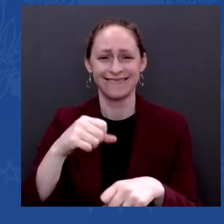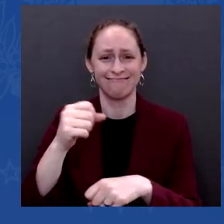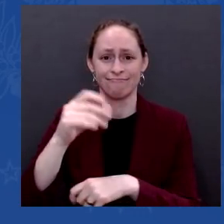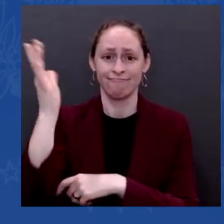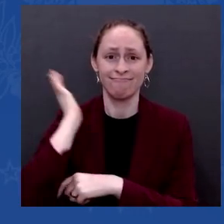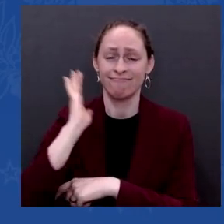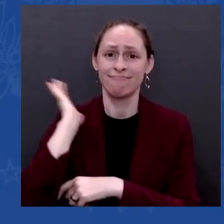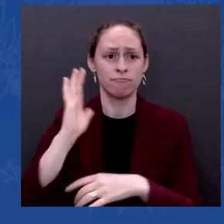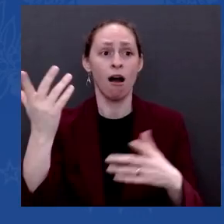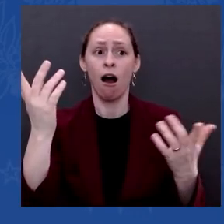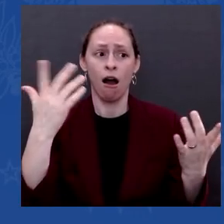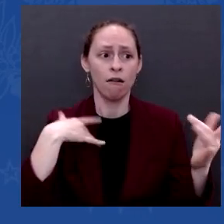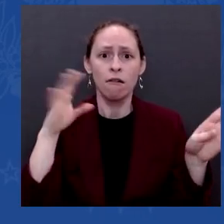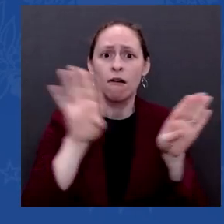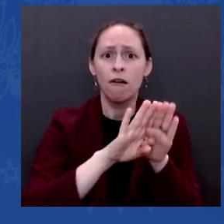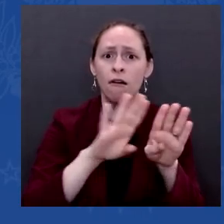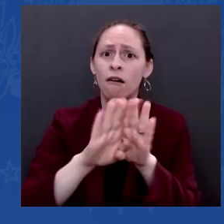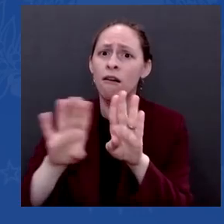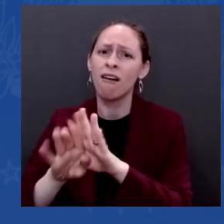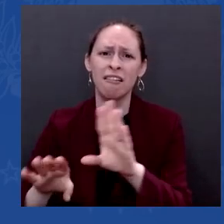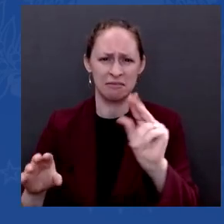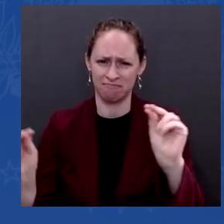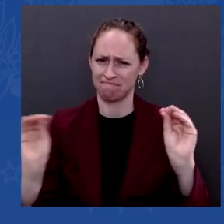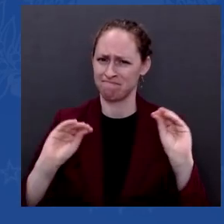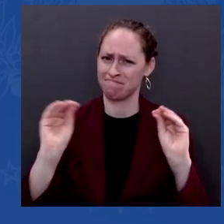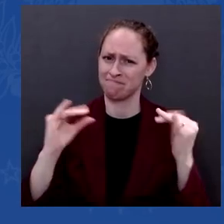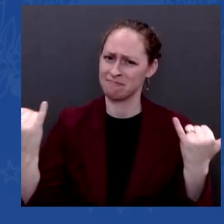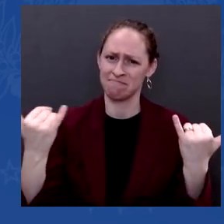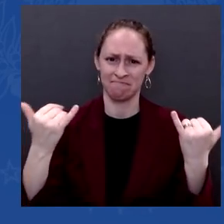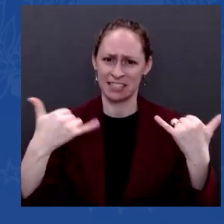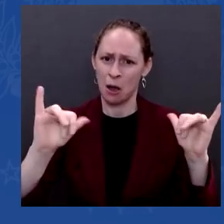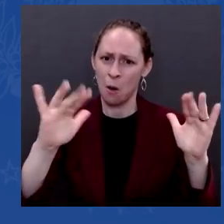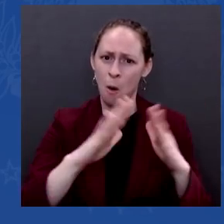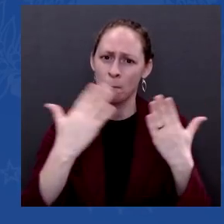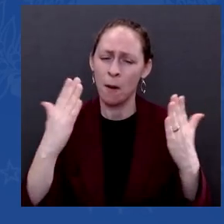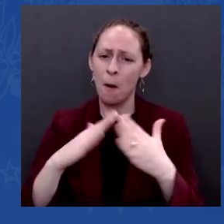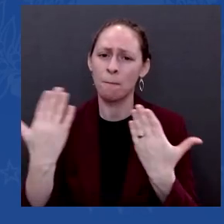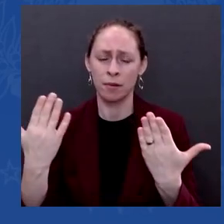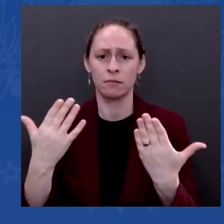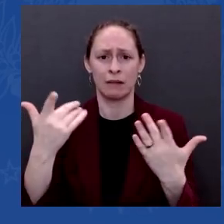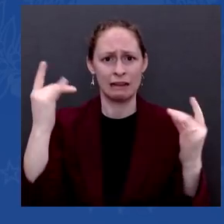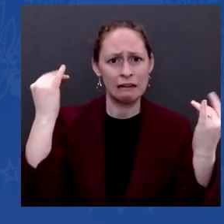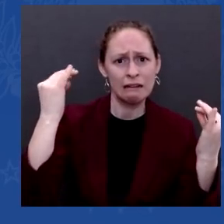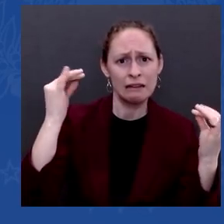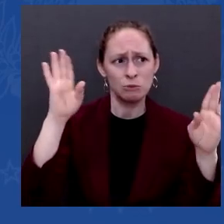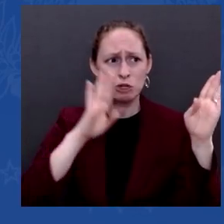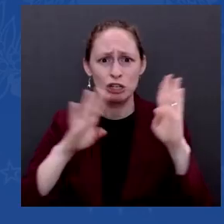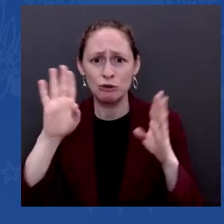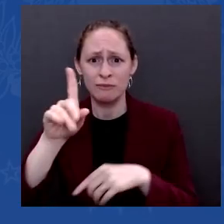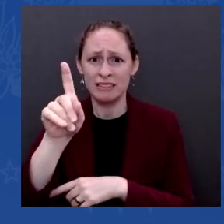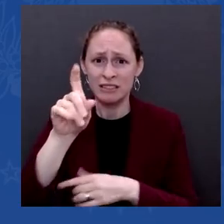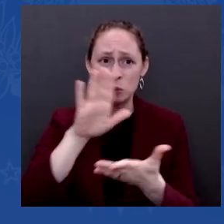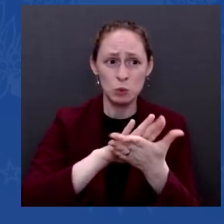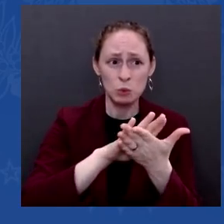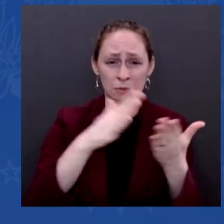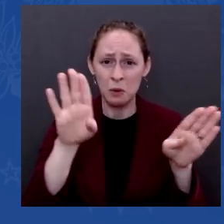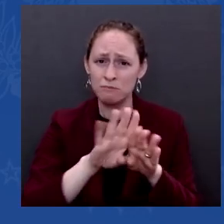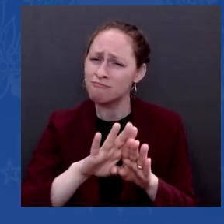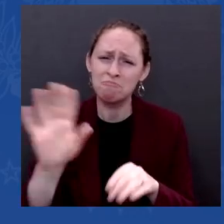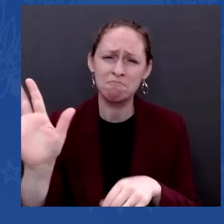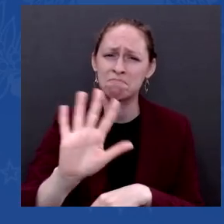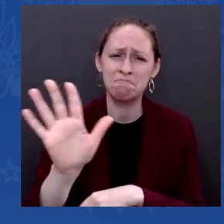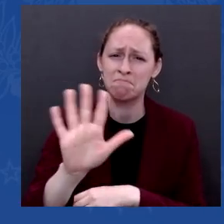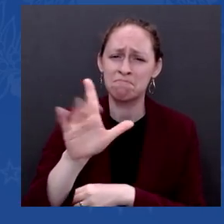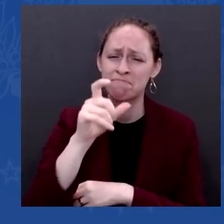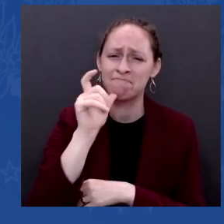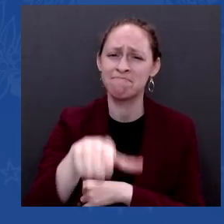Plan, we provided to states $130 billion — $130 billion to keep our students and educators